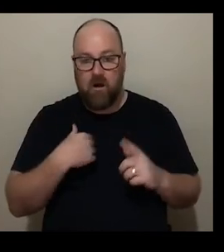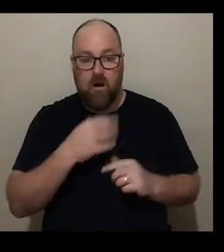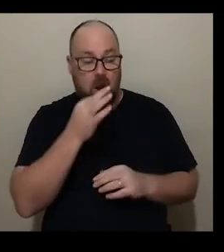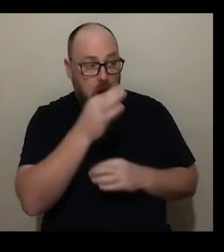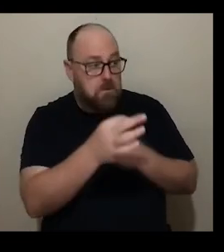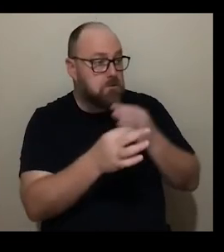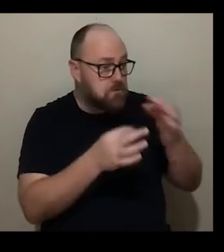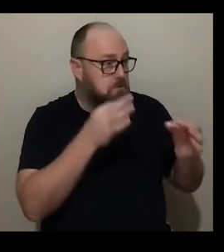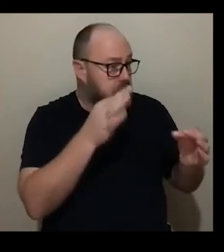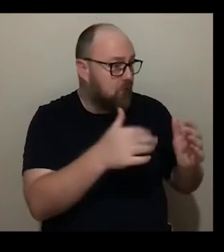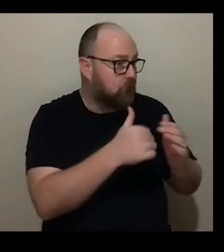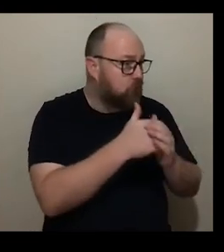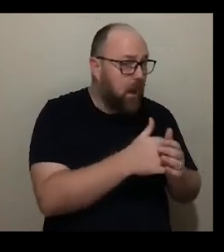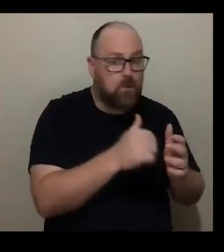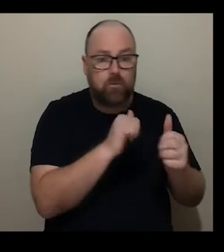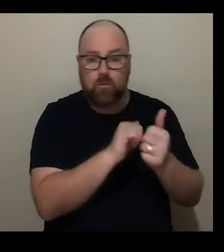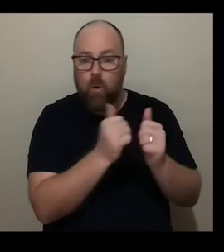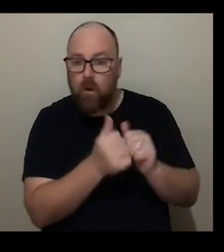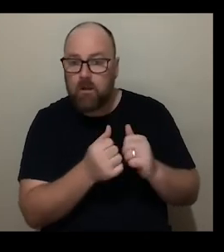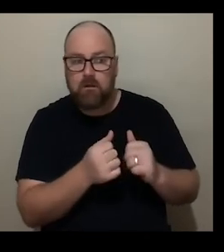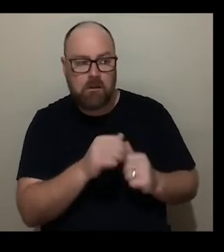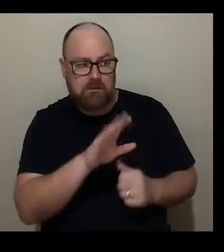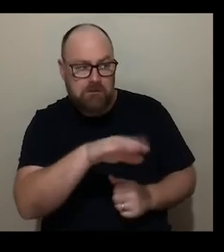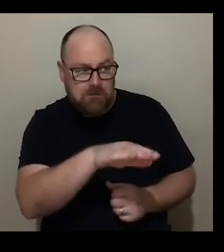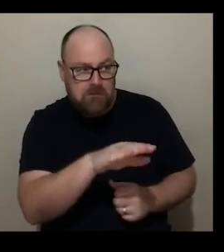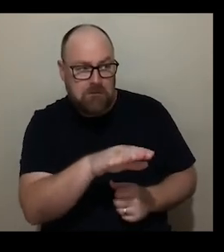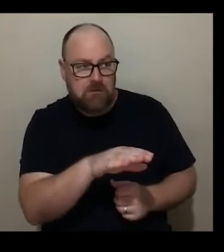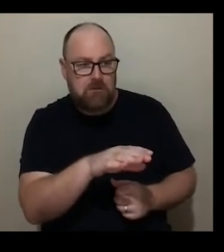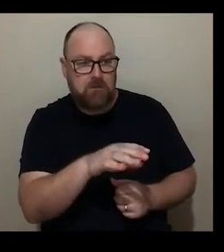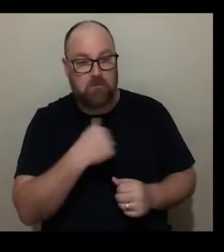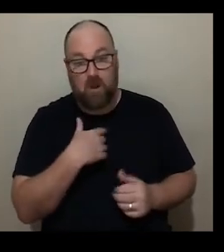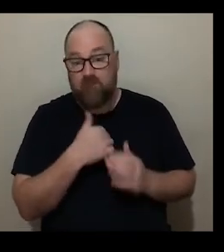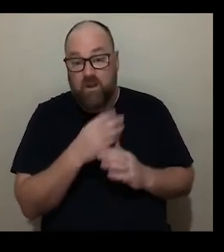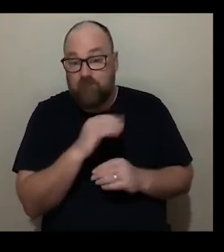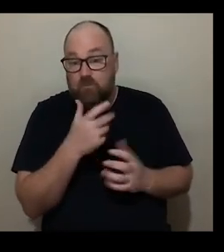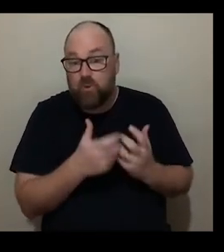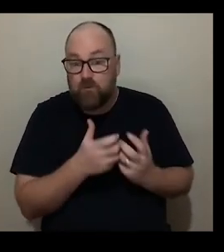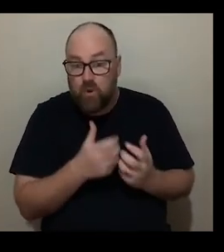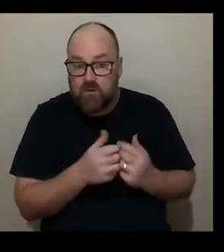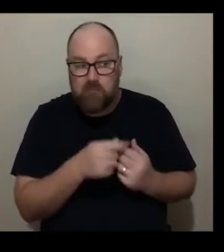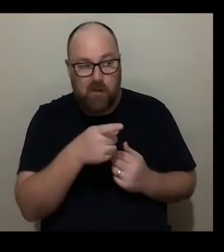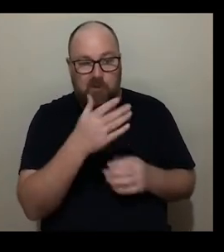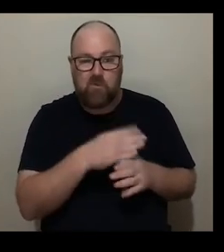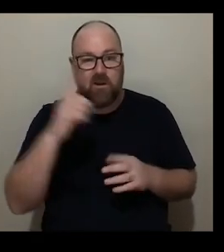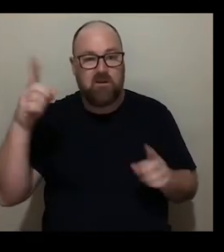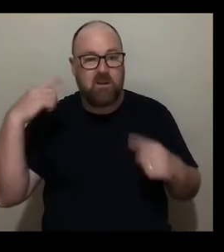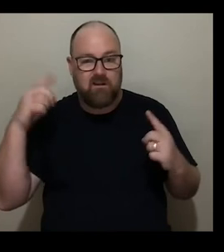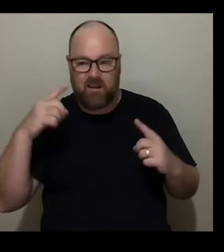asked you know friends and colleagues um about who friends of mine from university who are working in london